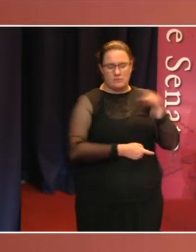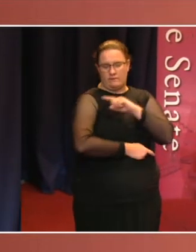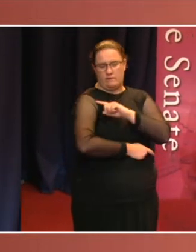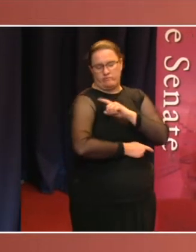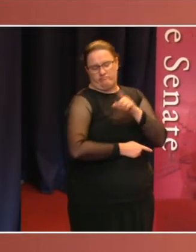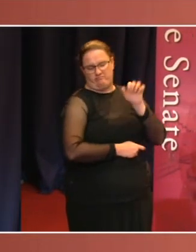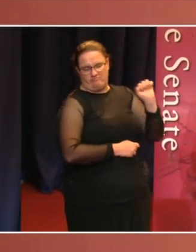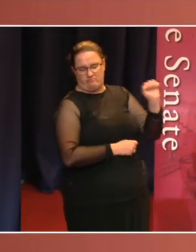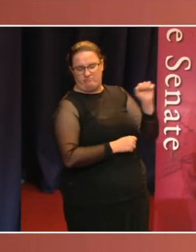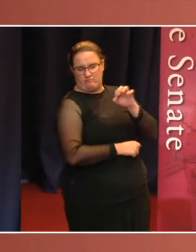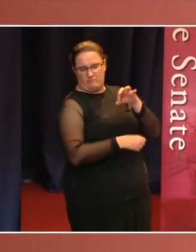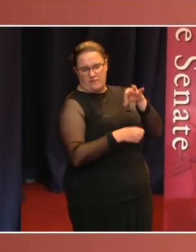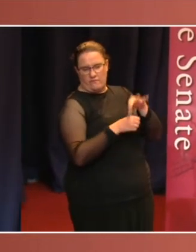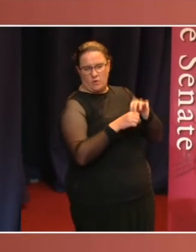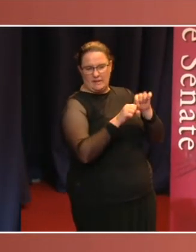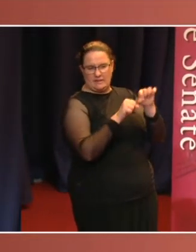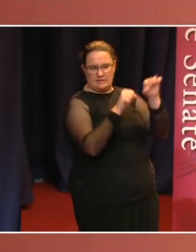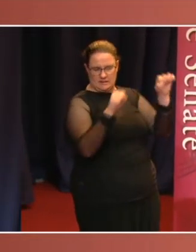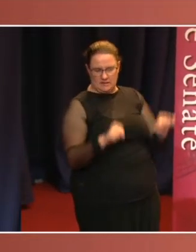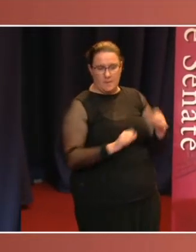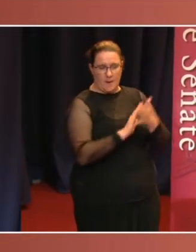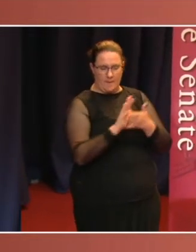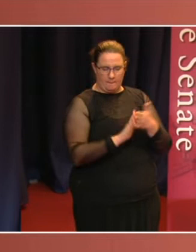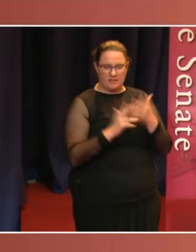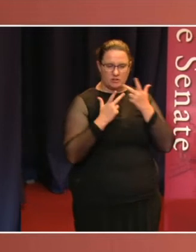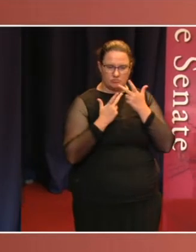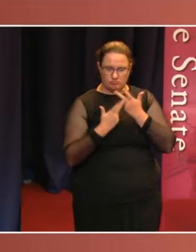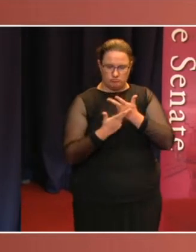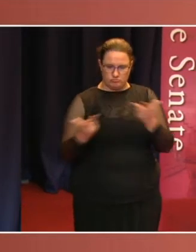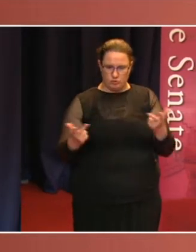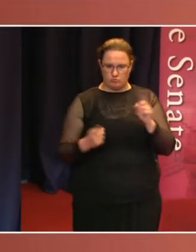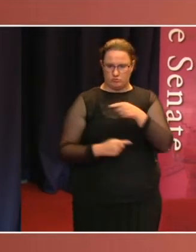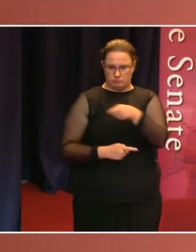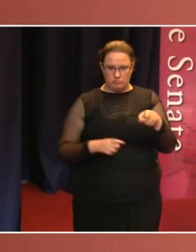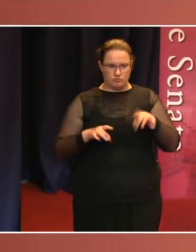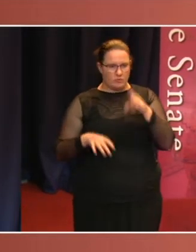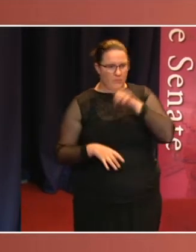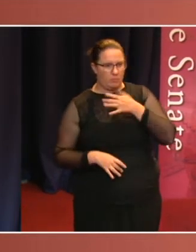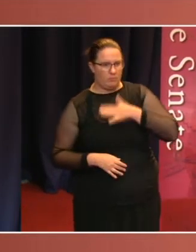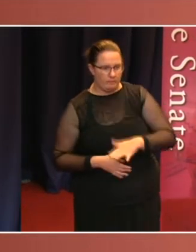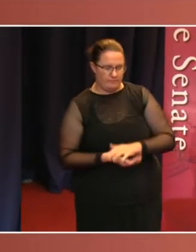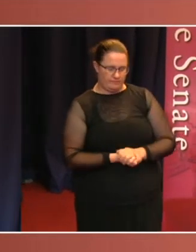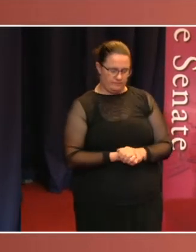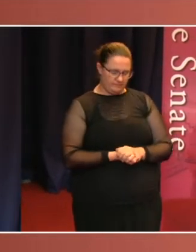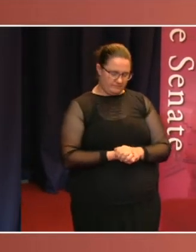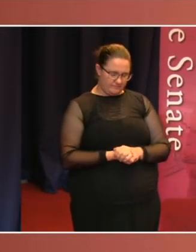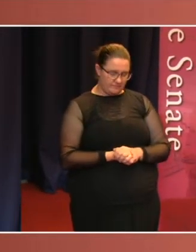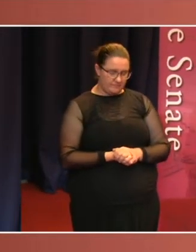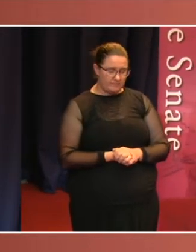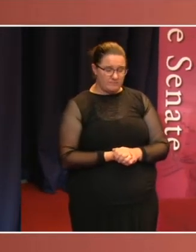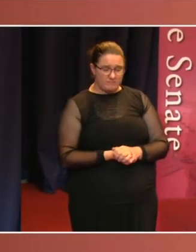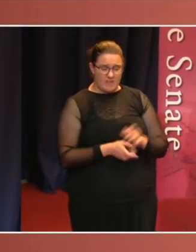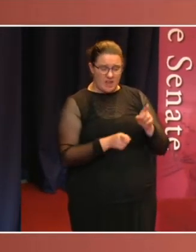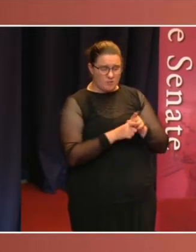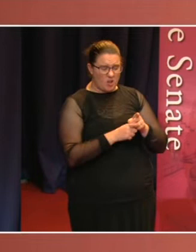it legitimacy and authority as well. The Senate has been the source of many of Parliament's diversity milestones,